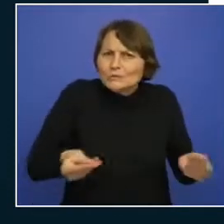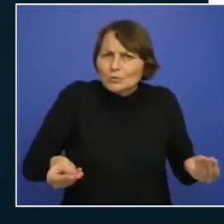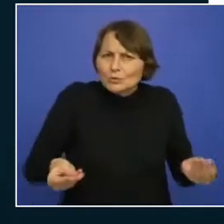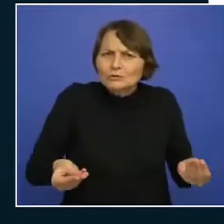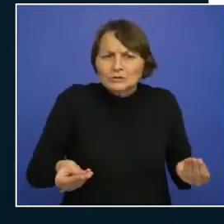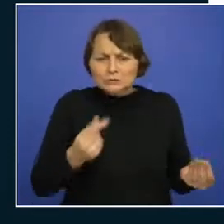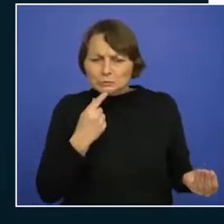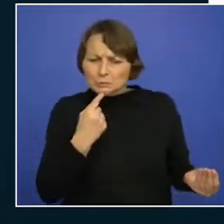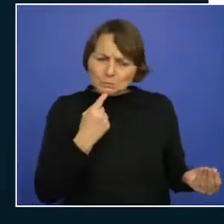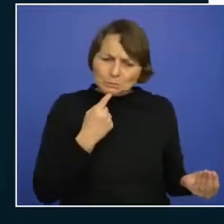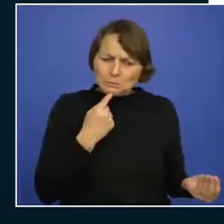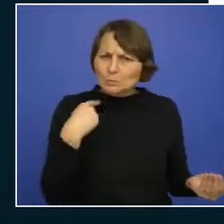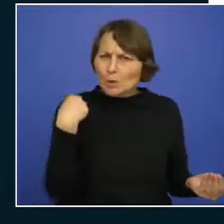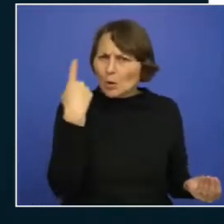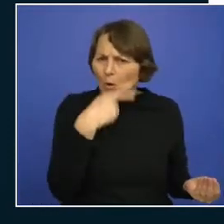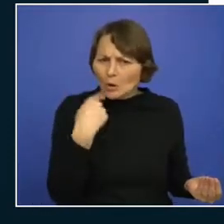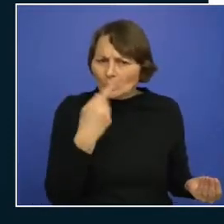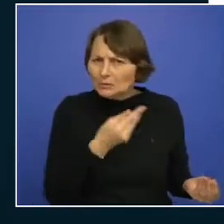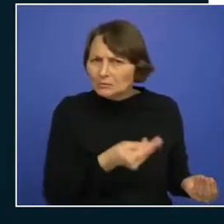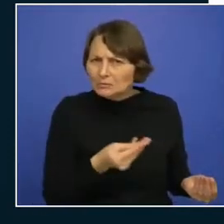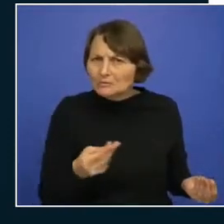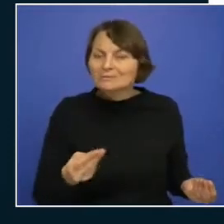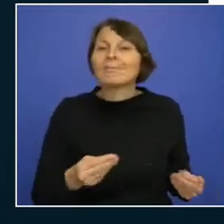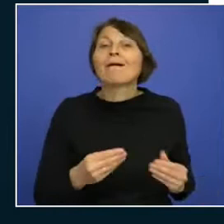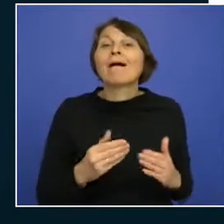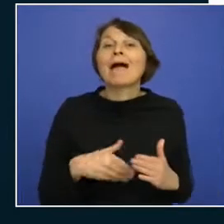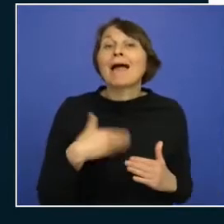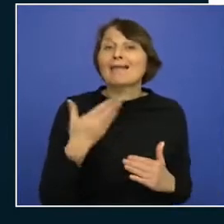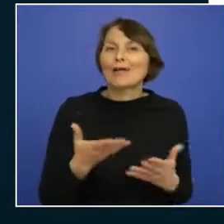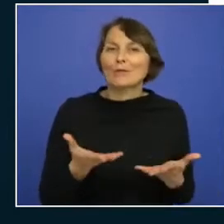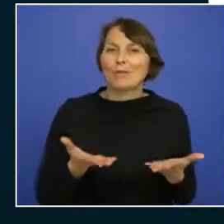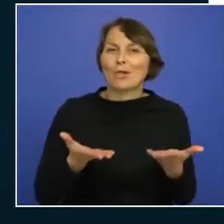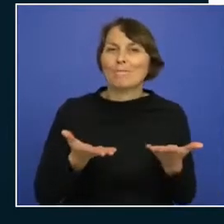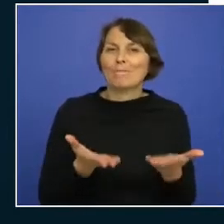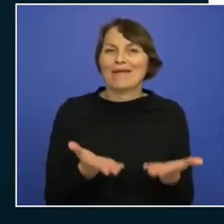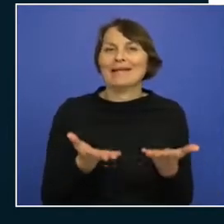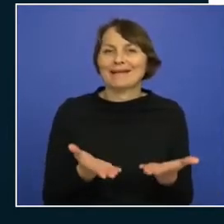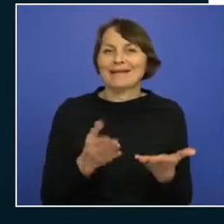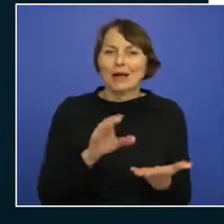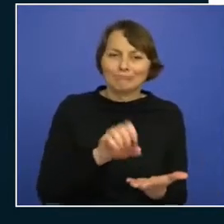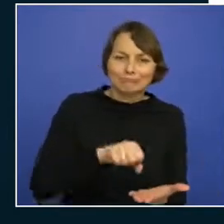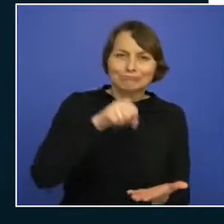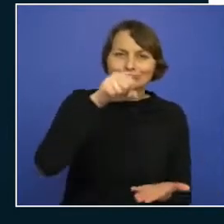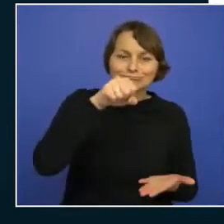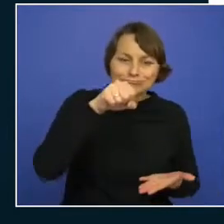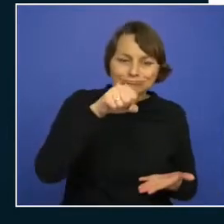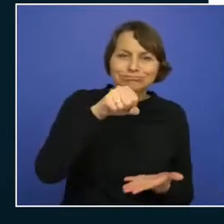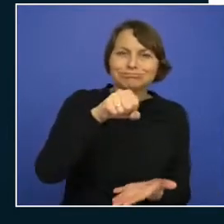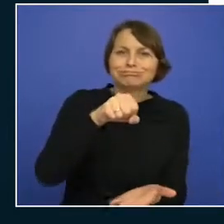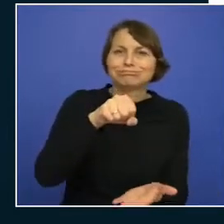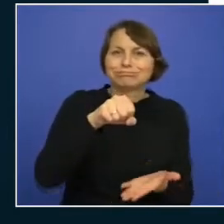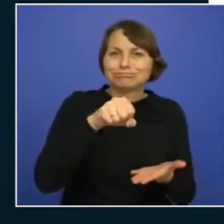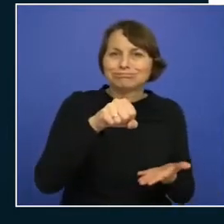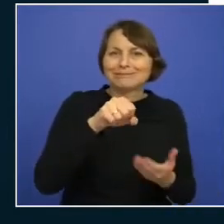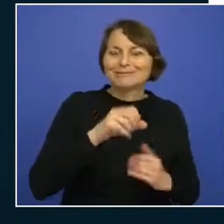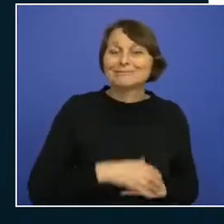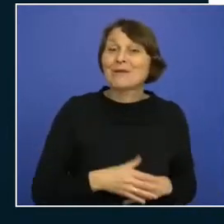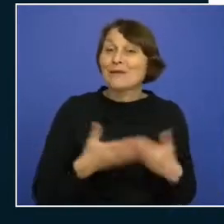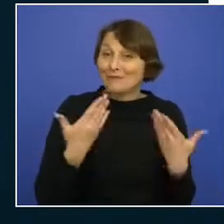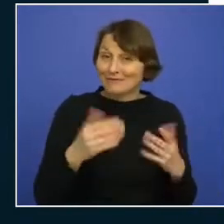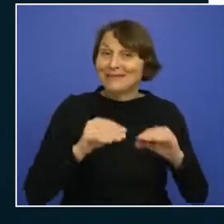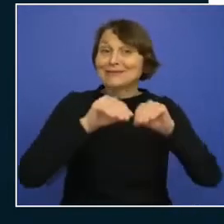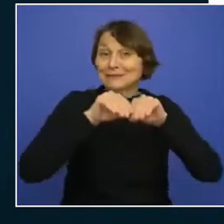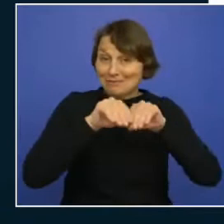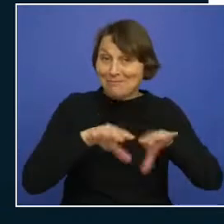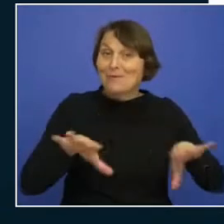like and eventually we're going to bake them so that's the part I already did so I already deployed the